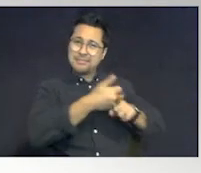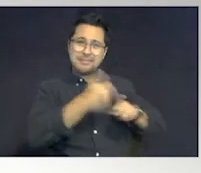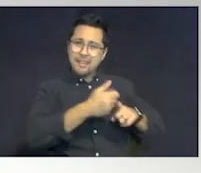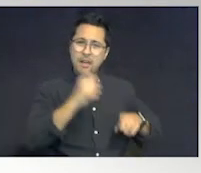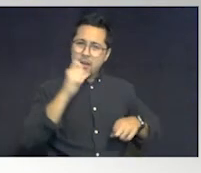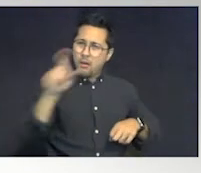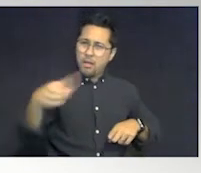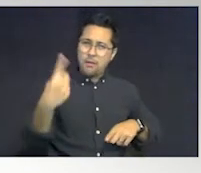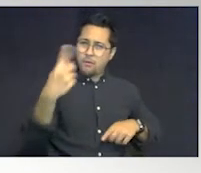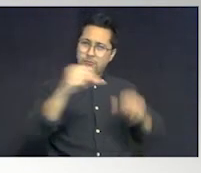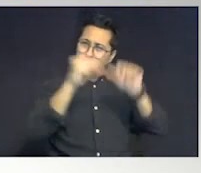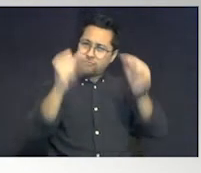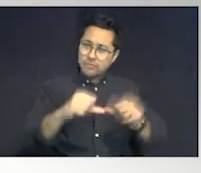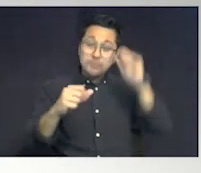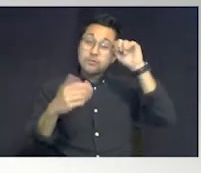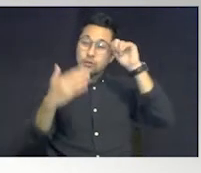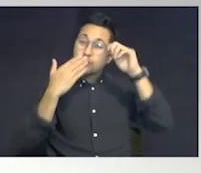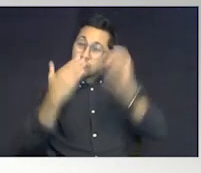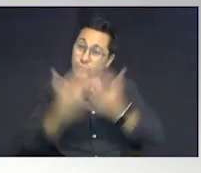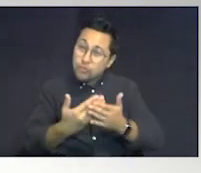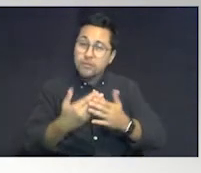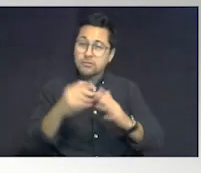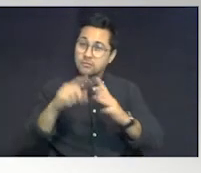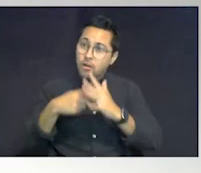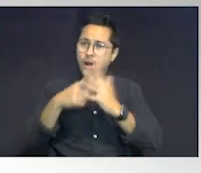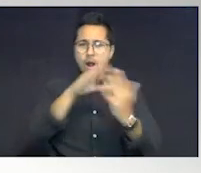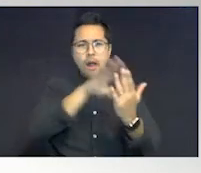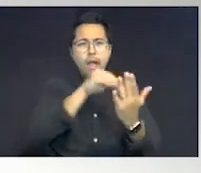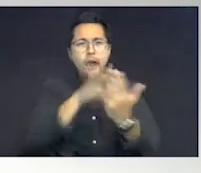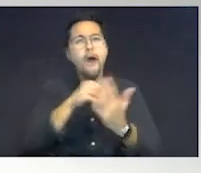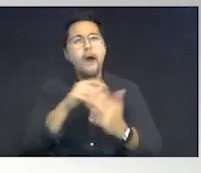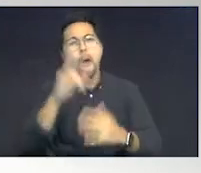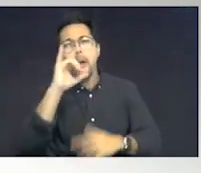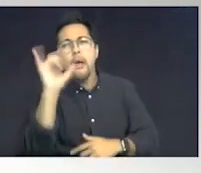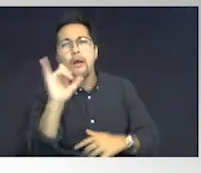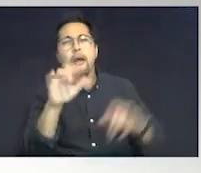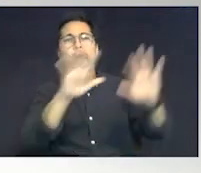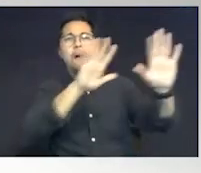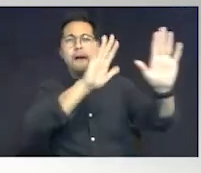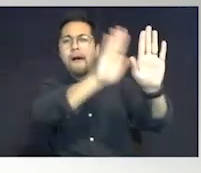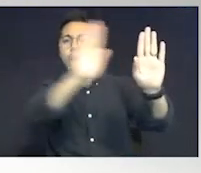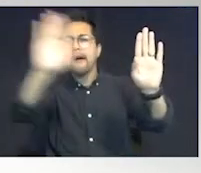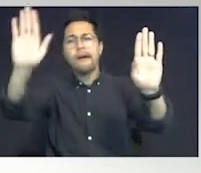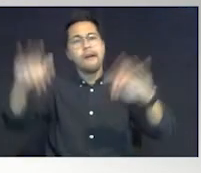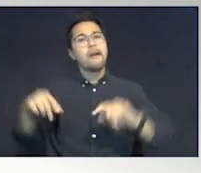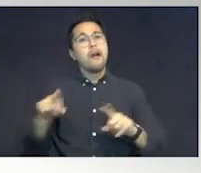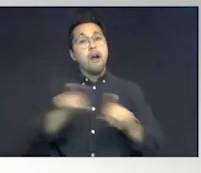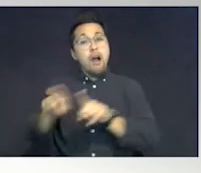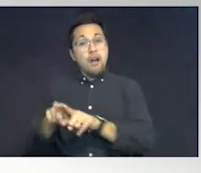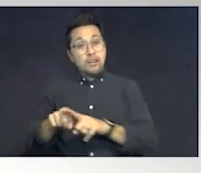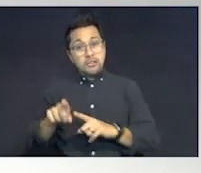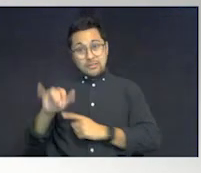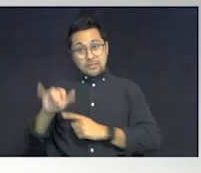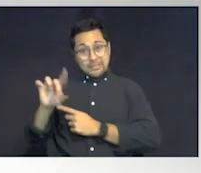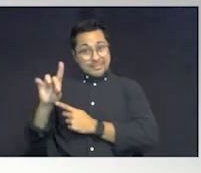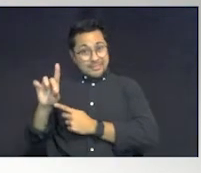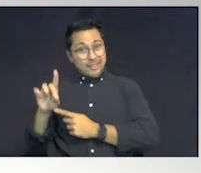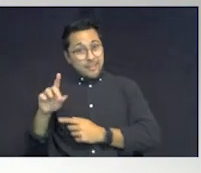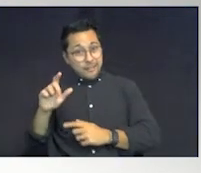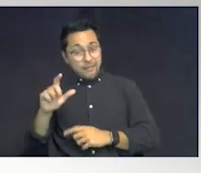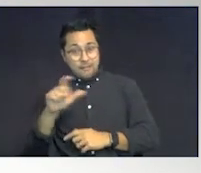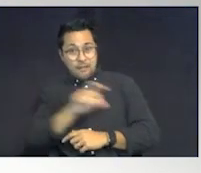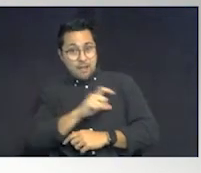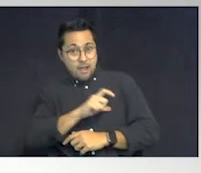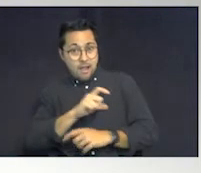shape. It is good for them to start learning those things. Also, the photo ID of the officers, they are differently,